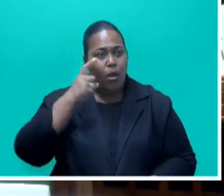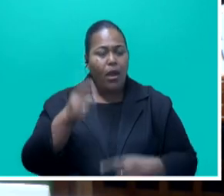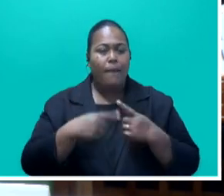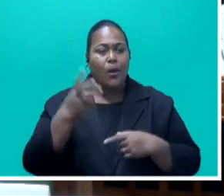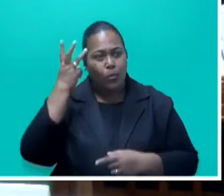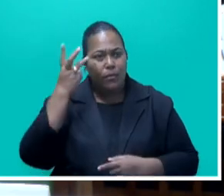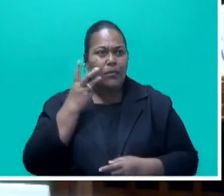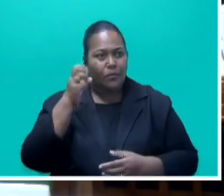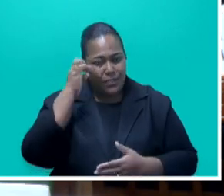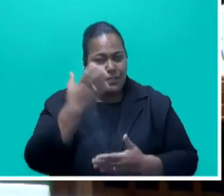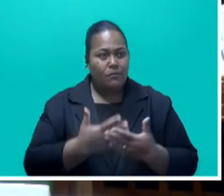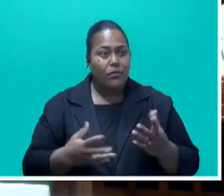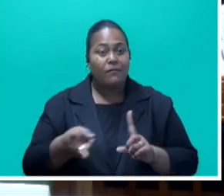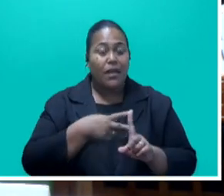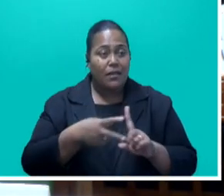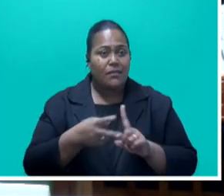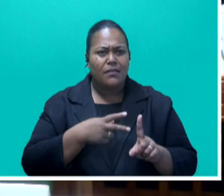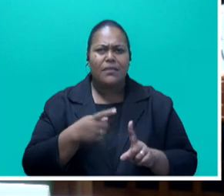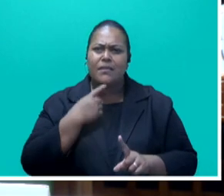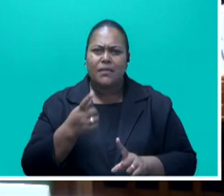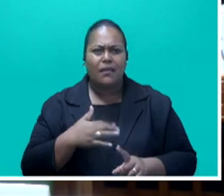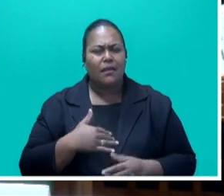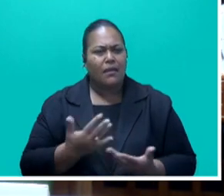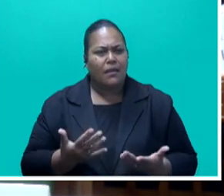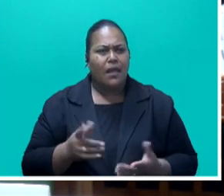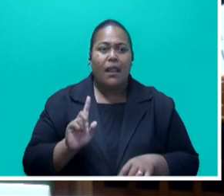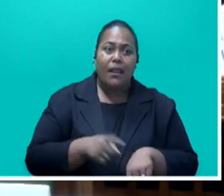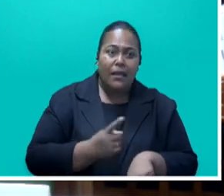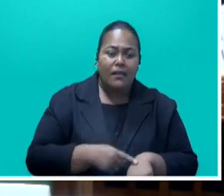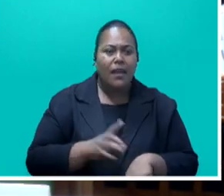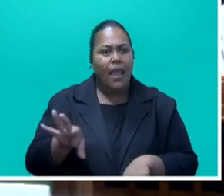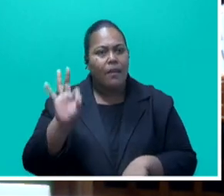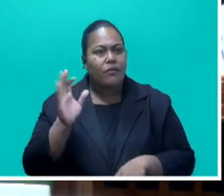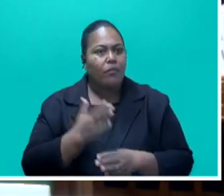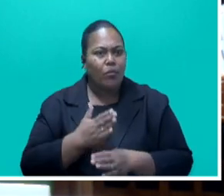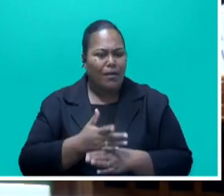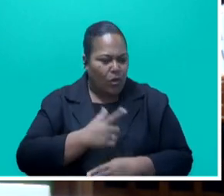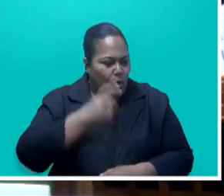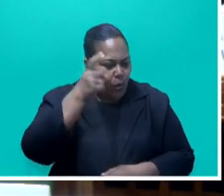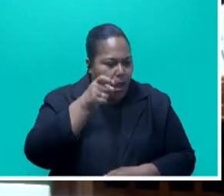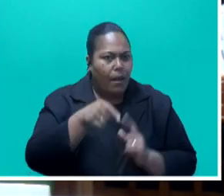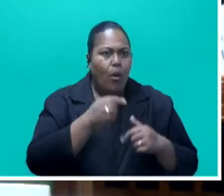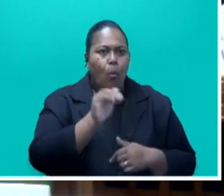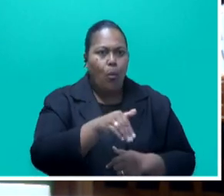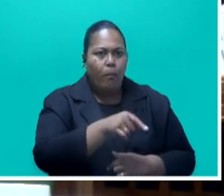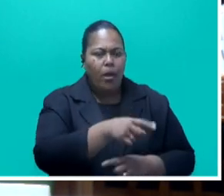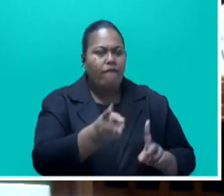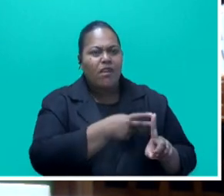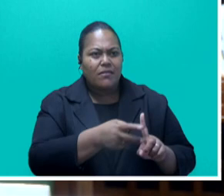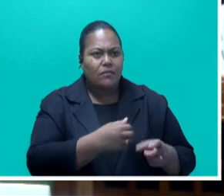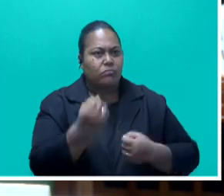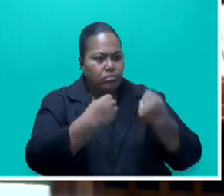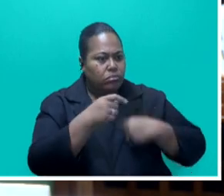unwell or feel tired from work or they are late or absent from work because they are worried about the person going through